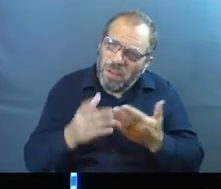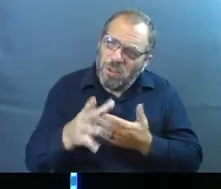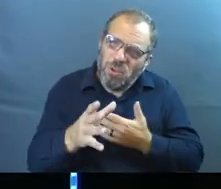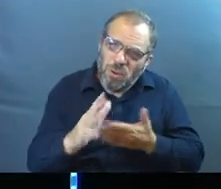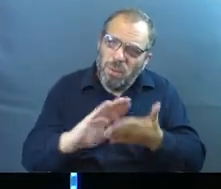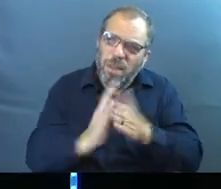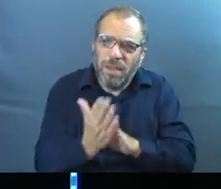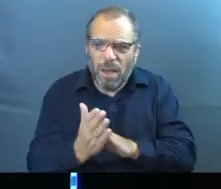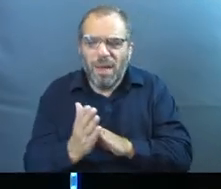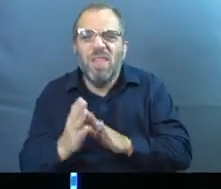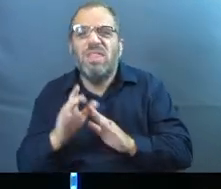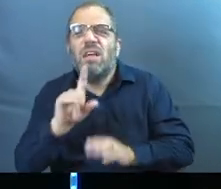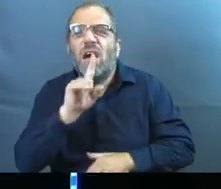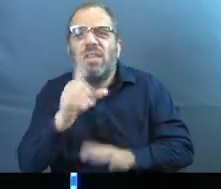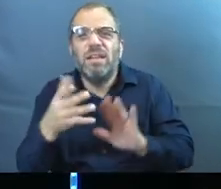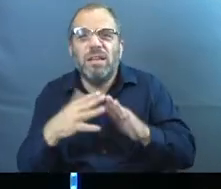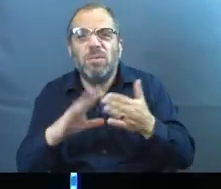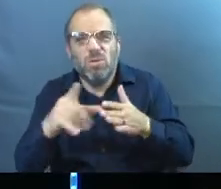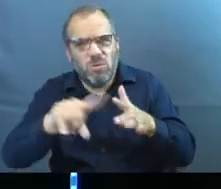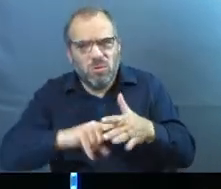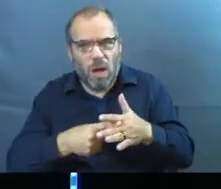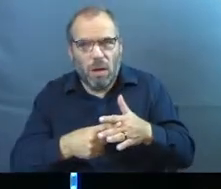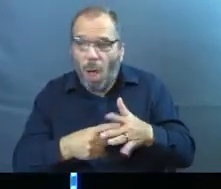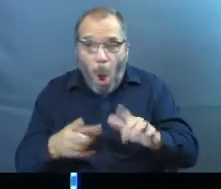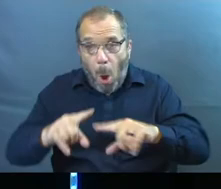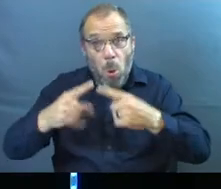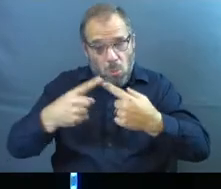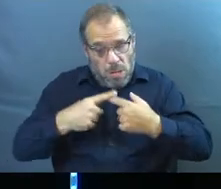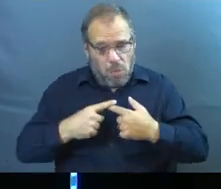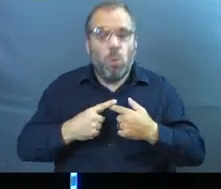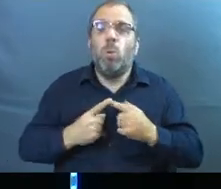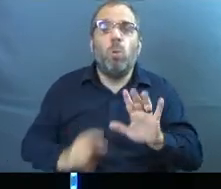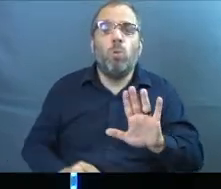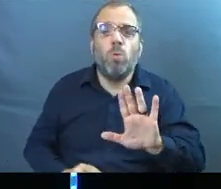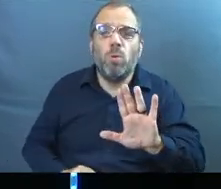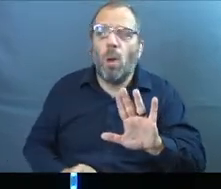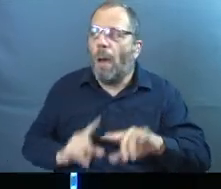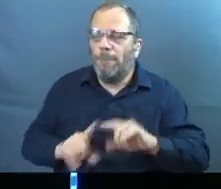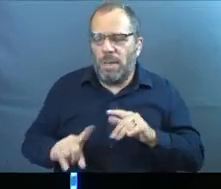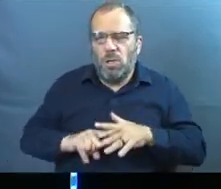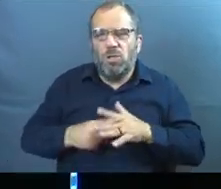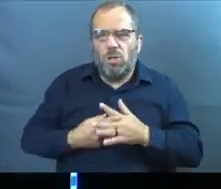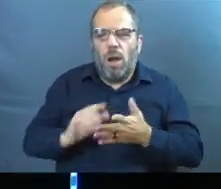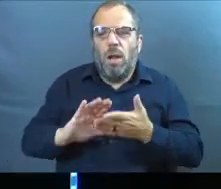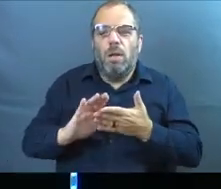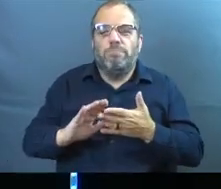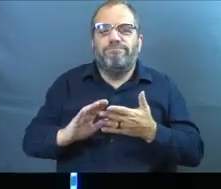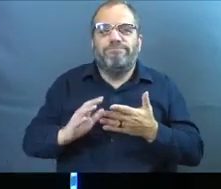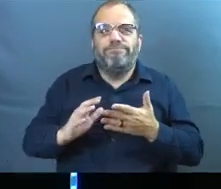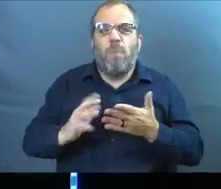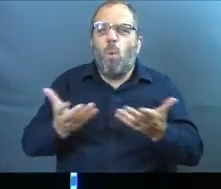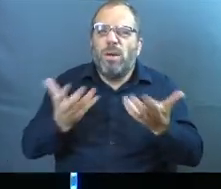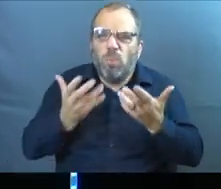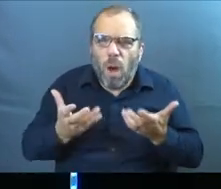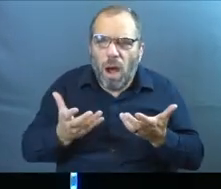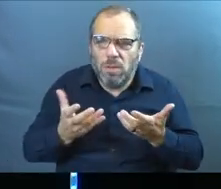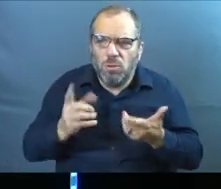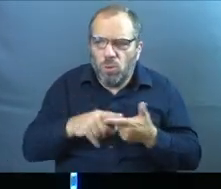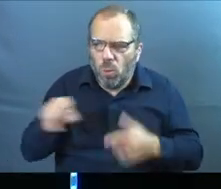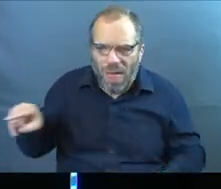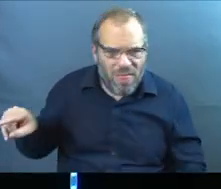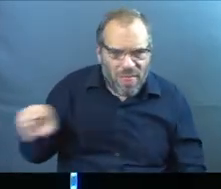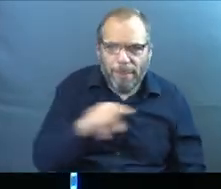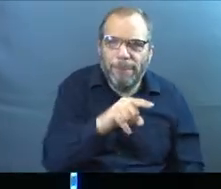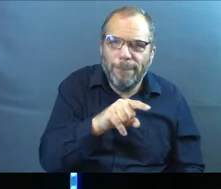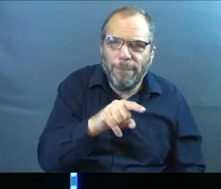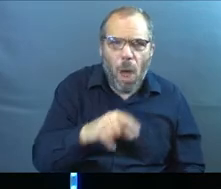need to be the authentic community that you want. Not that you rely on yourself, but start being what you're looking for to other people.